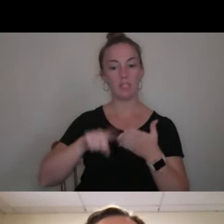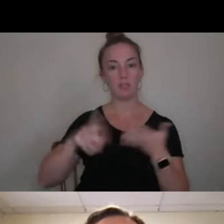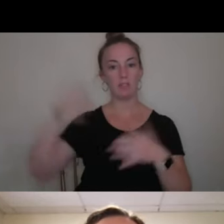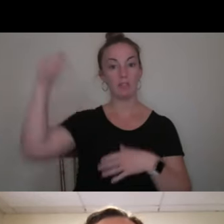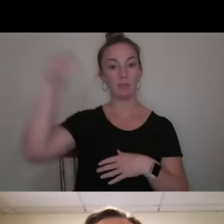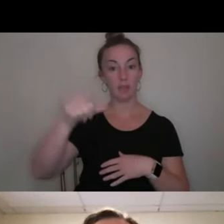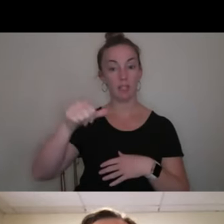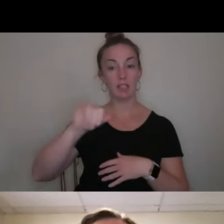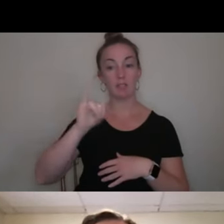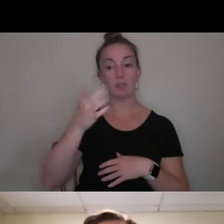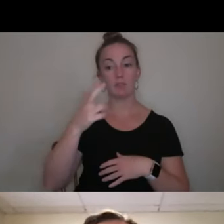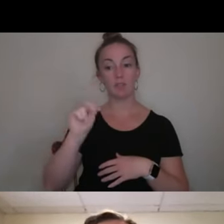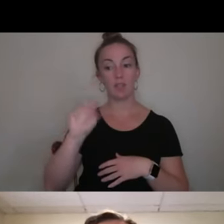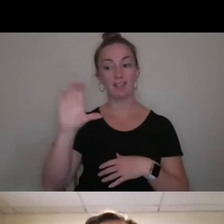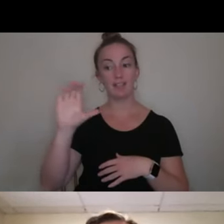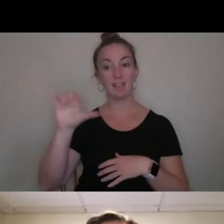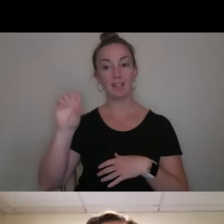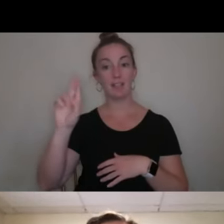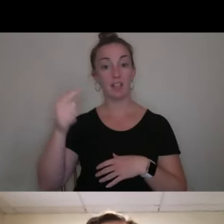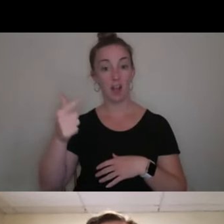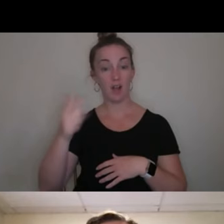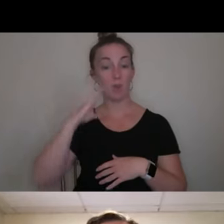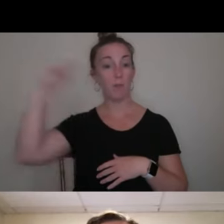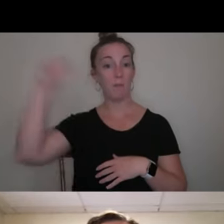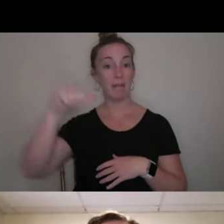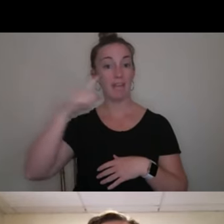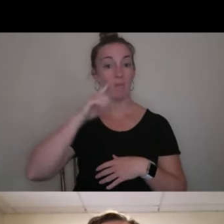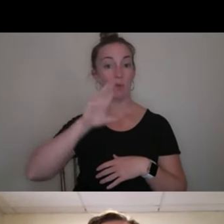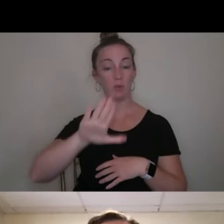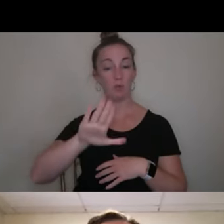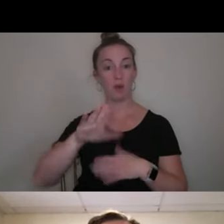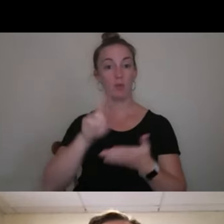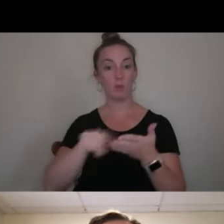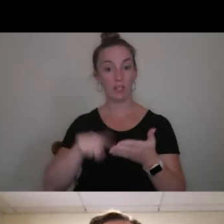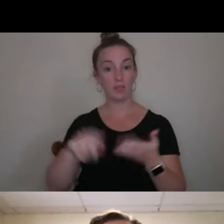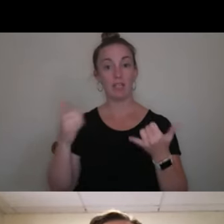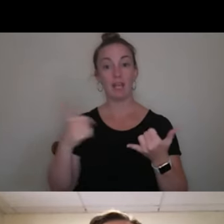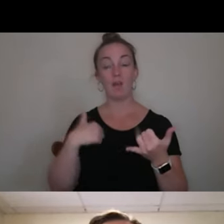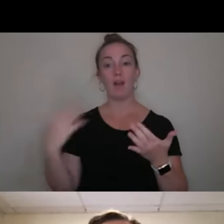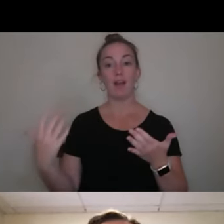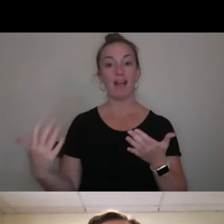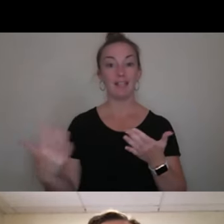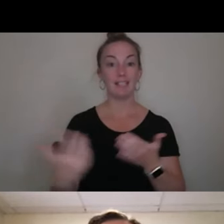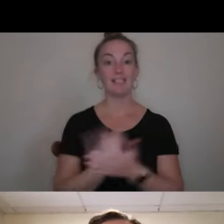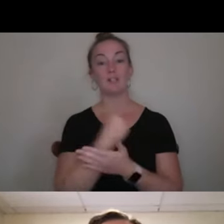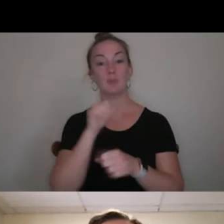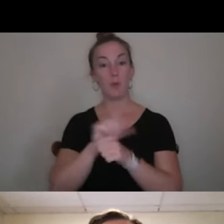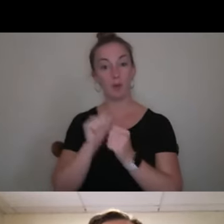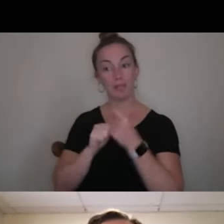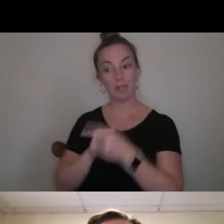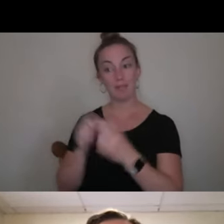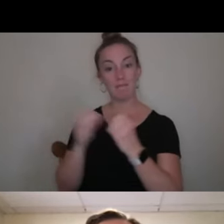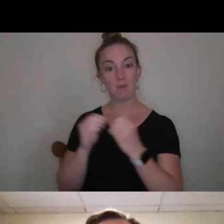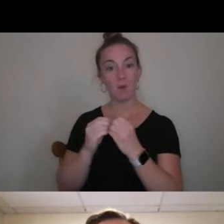research funded. So now I get to work with him even more so we're going on a year and a half of my research now, but it's just